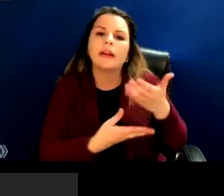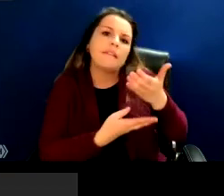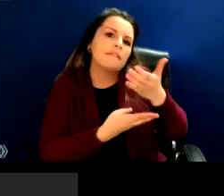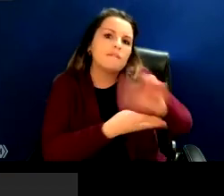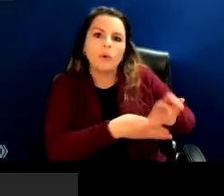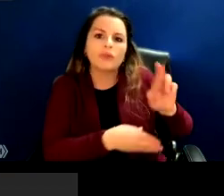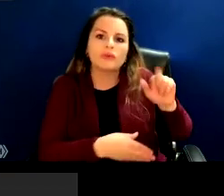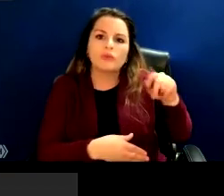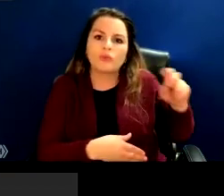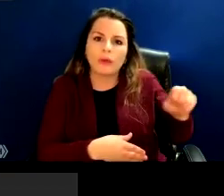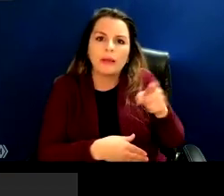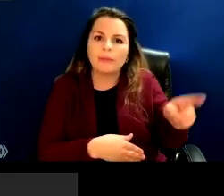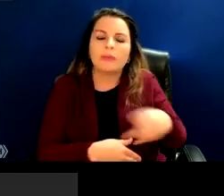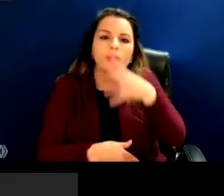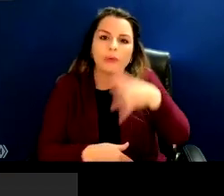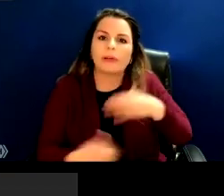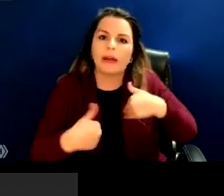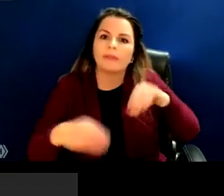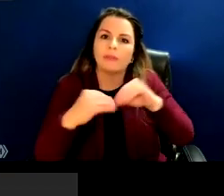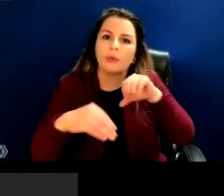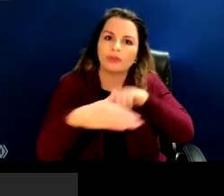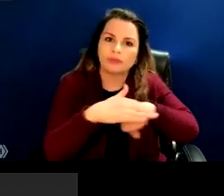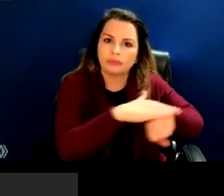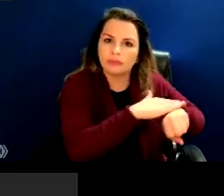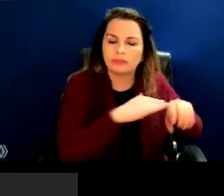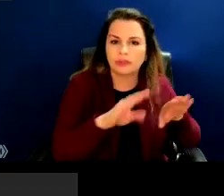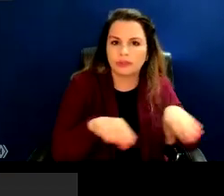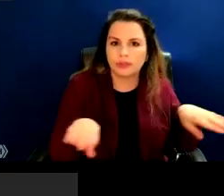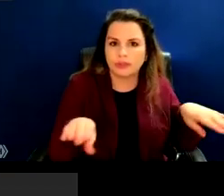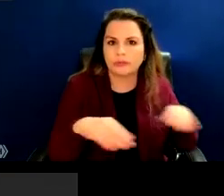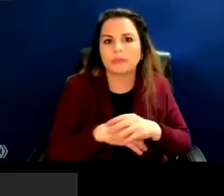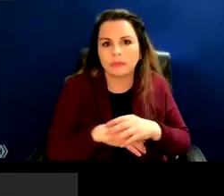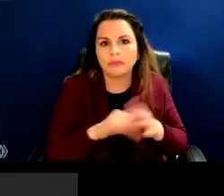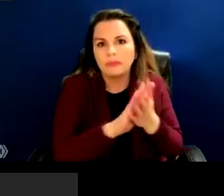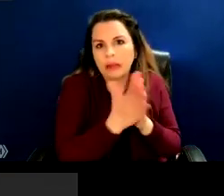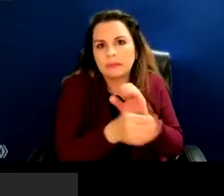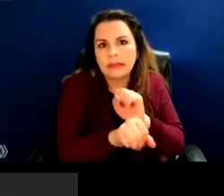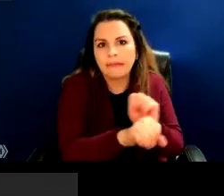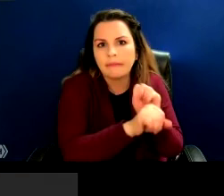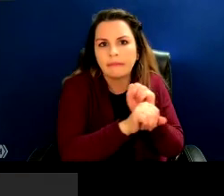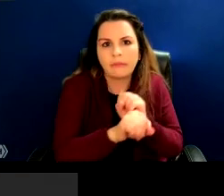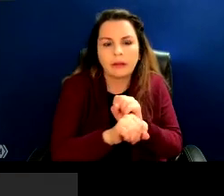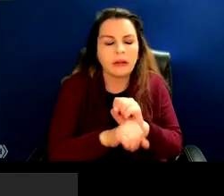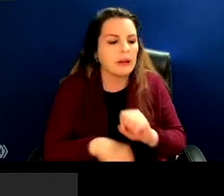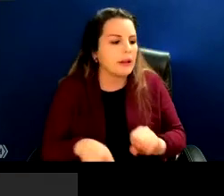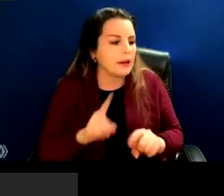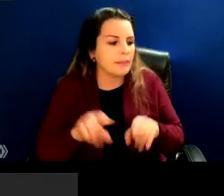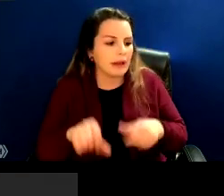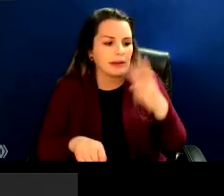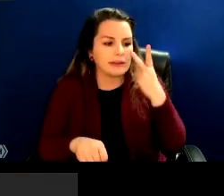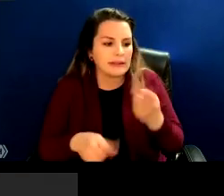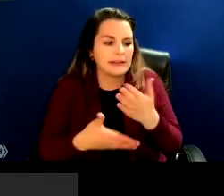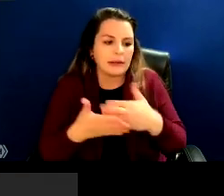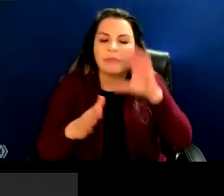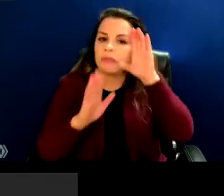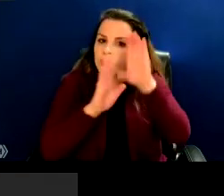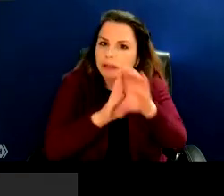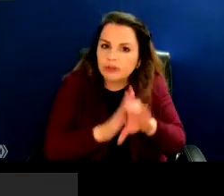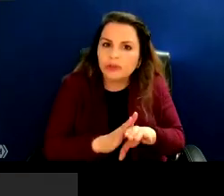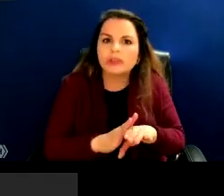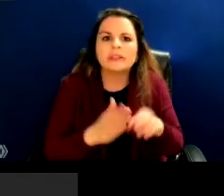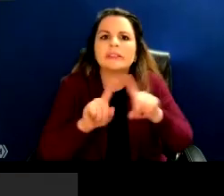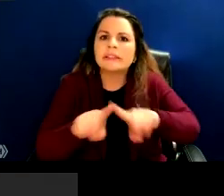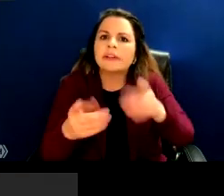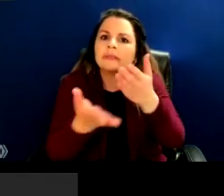And so we have many artifacts here, you can see some of these artifacts. if you're interested in these histories, I